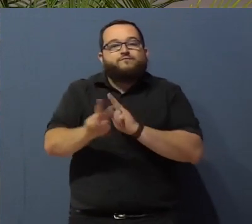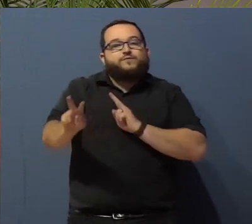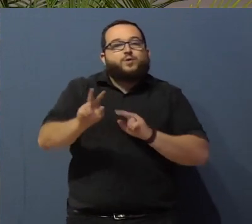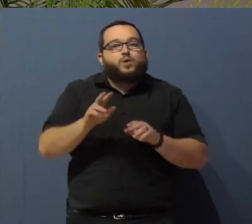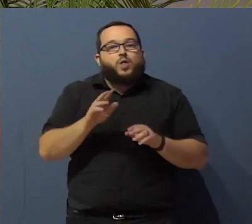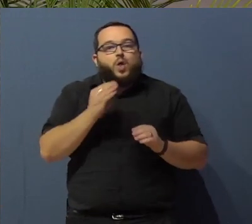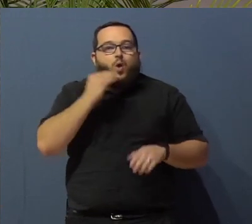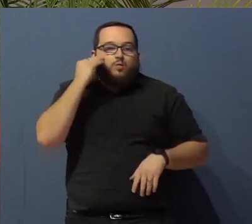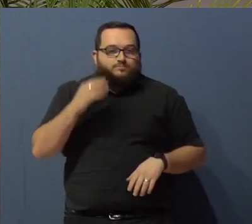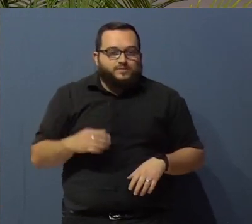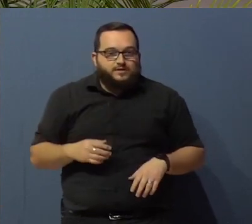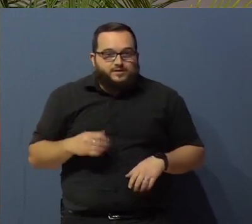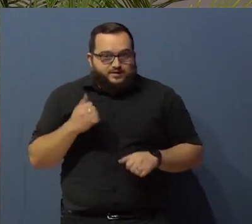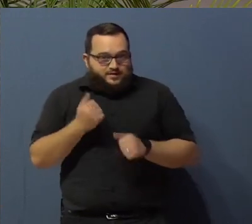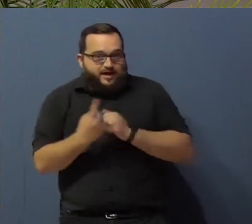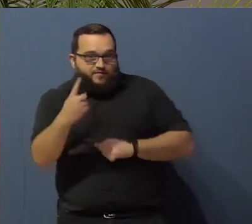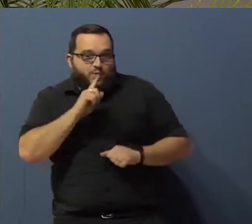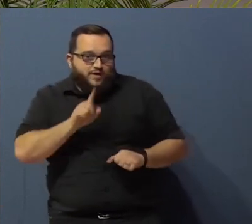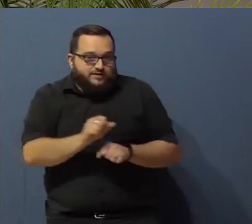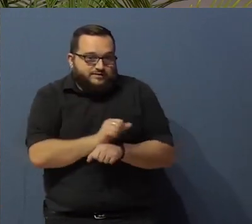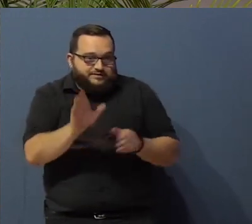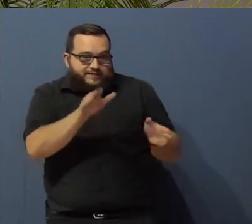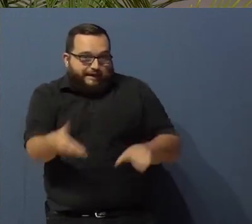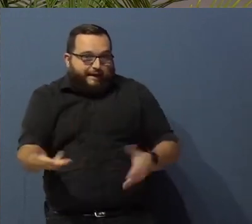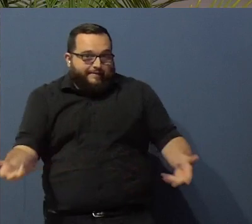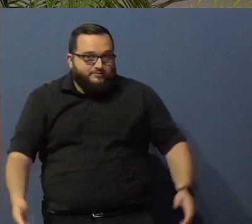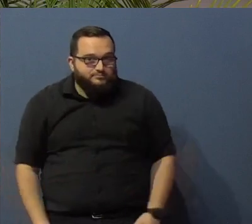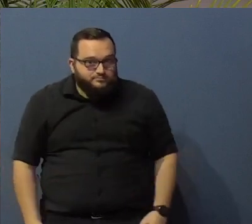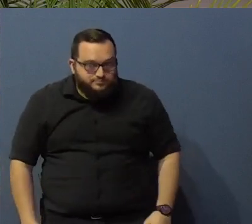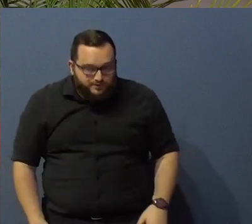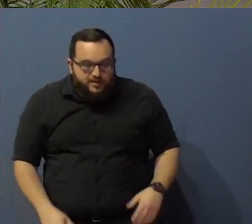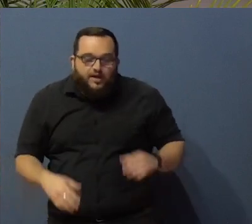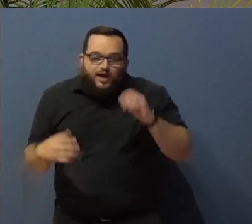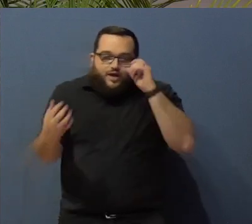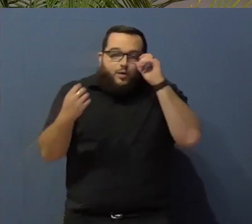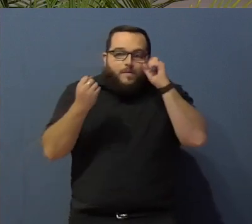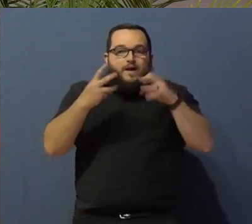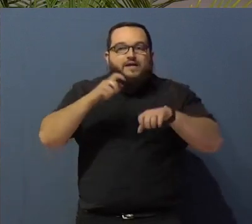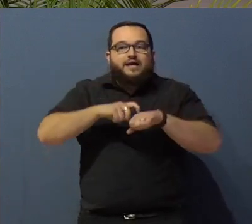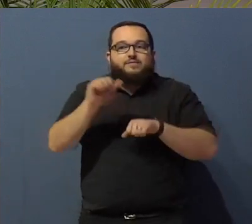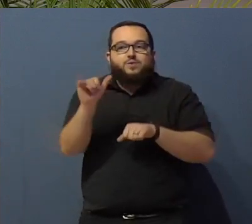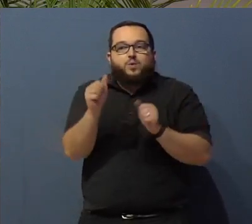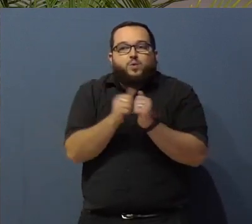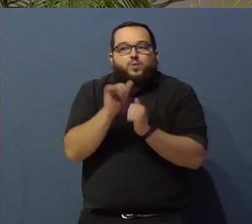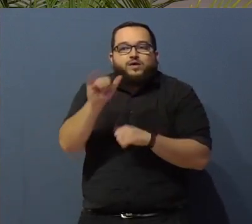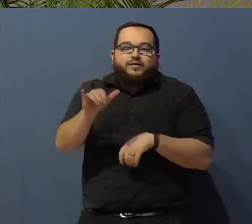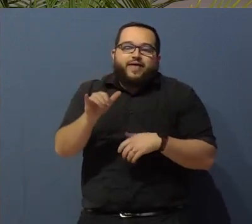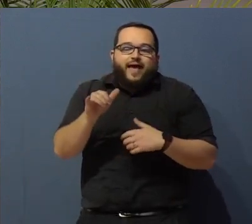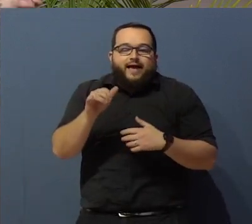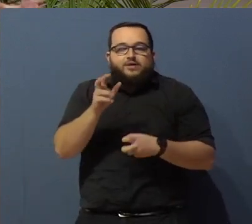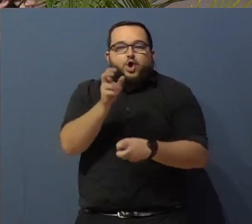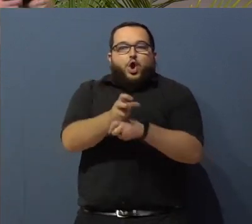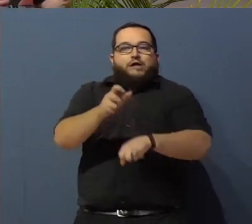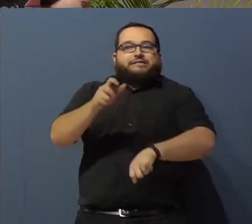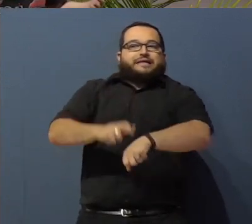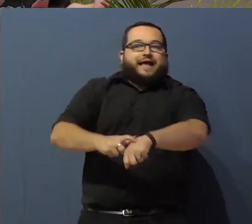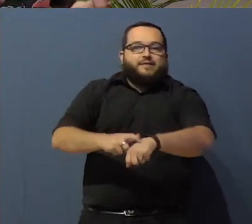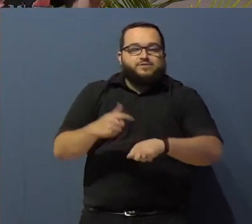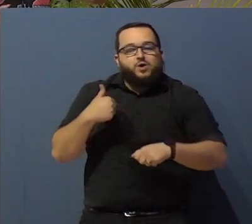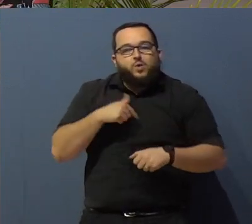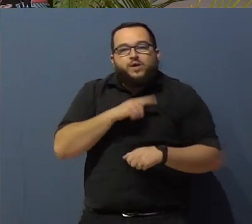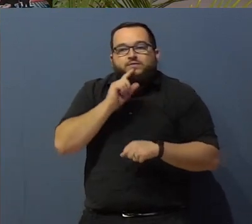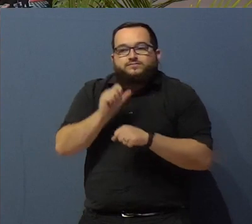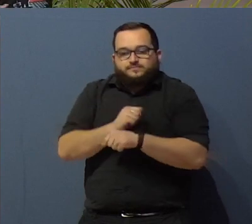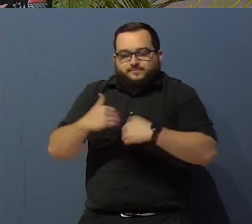clients are dead. And a lot of times, with that difficulty being like those old Velcro shoes, we have difficulty